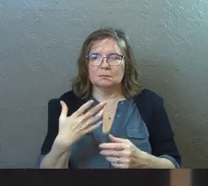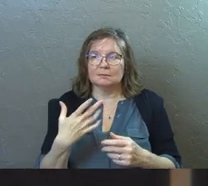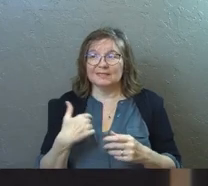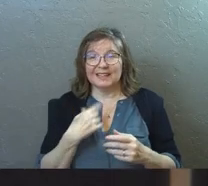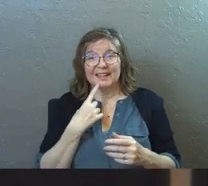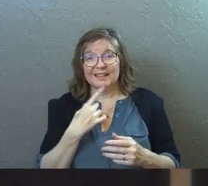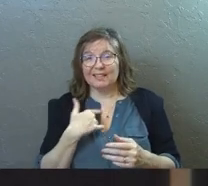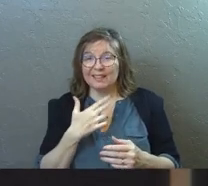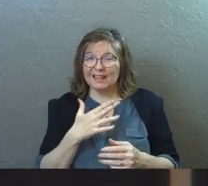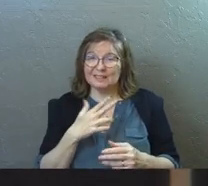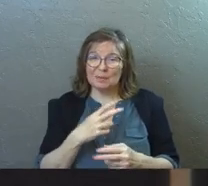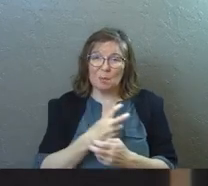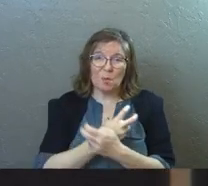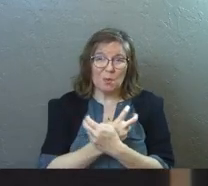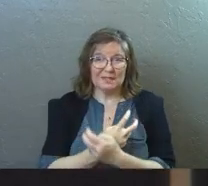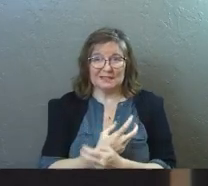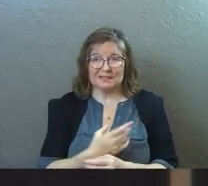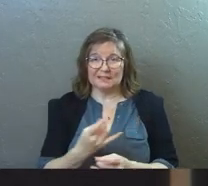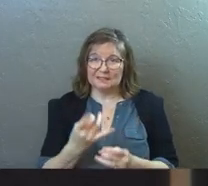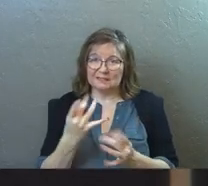Can I just tell you that's poison?